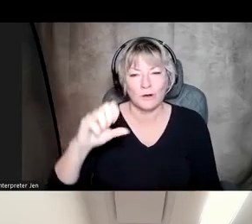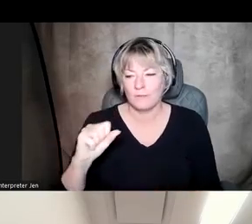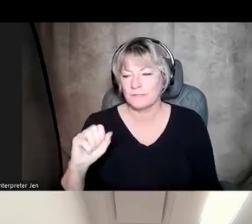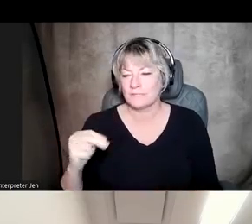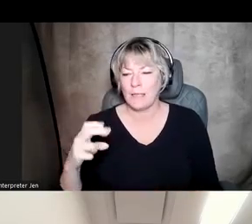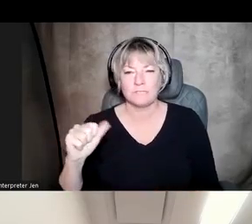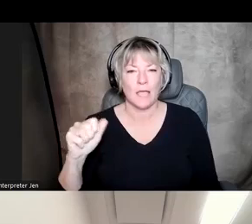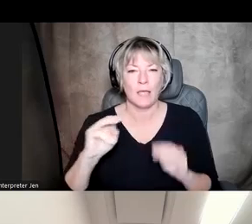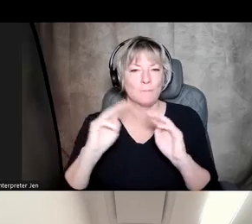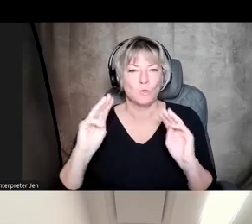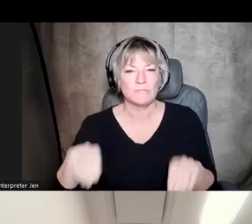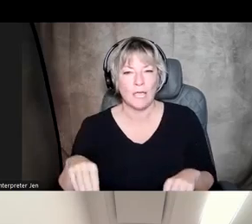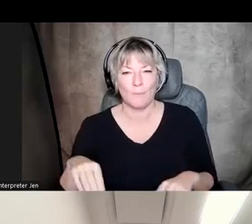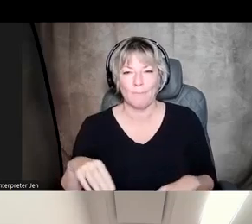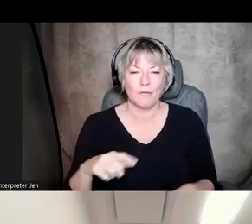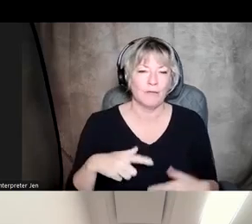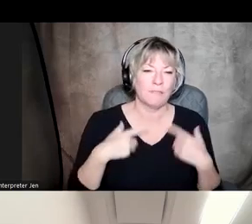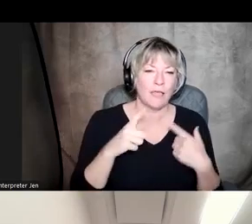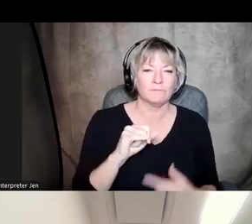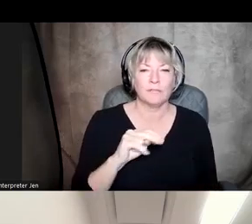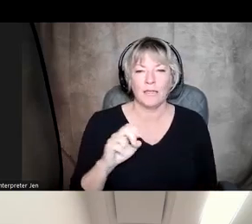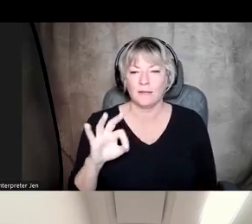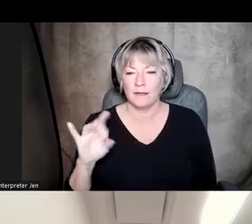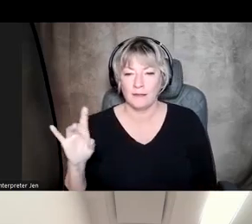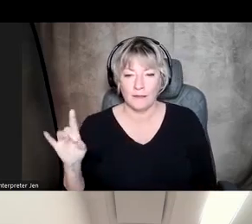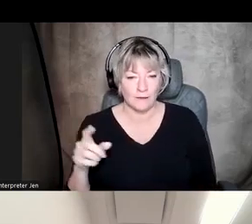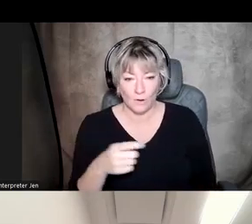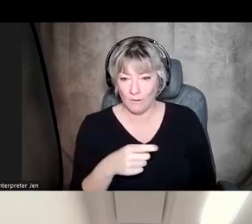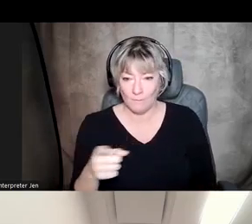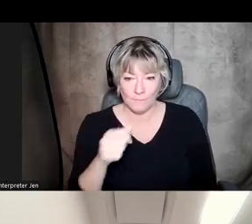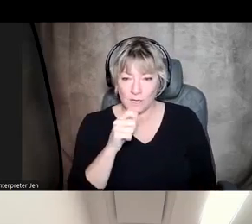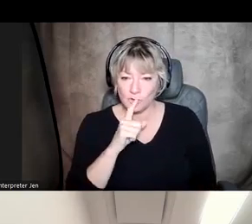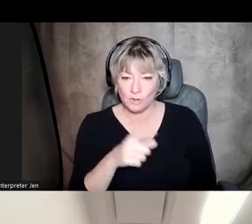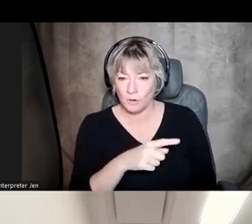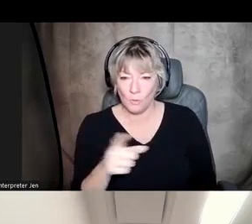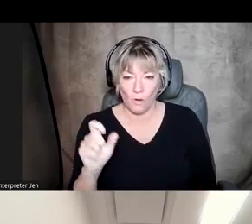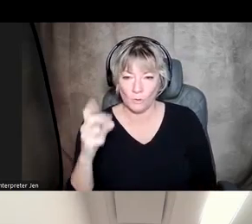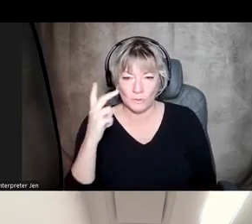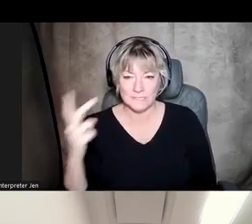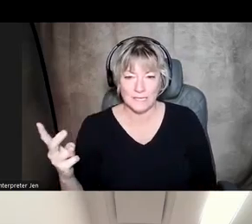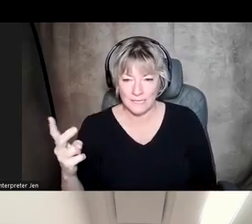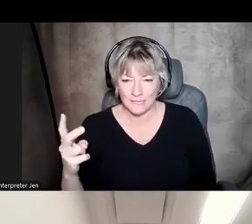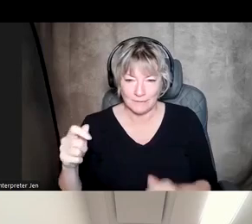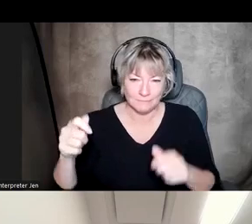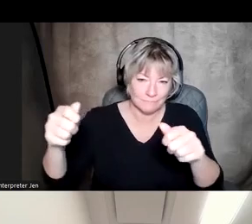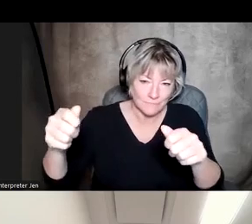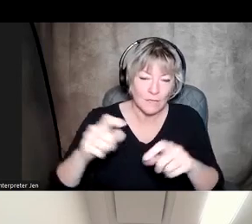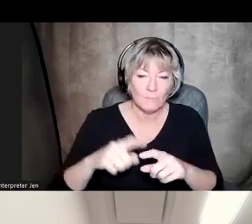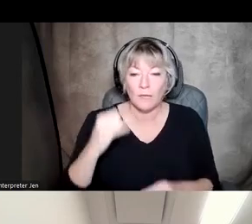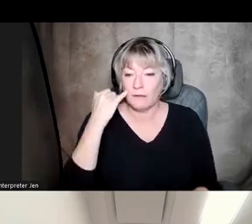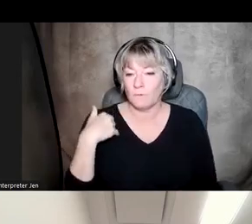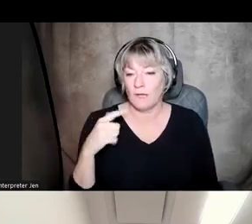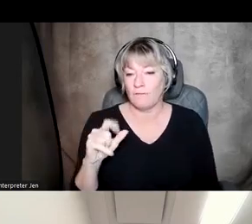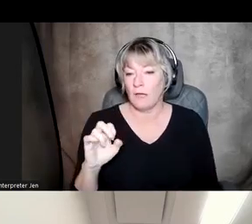of Lifeline and 988, and I'm not sure everyone could see it the way you're holding up to the cameras, so if you have a link where people